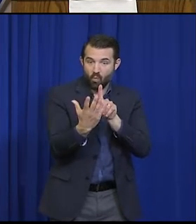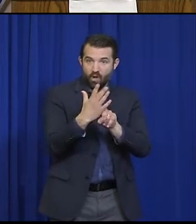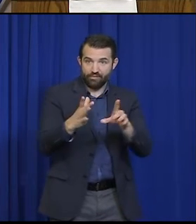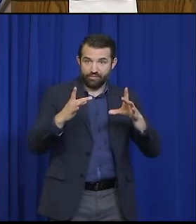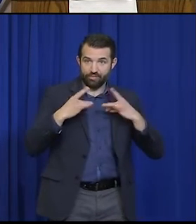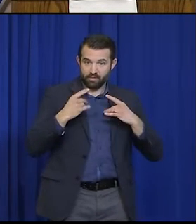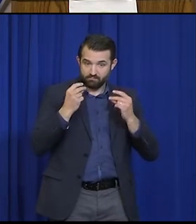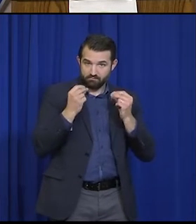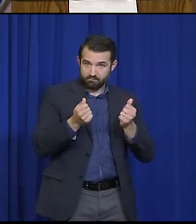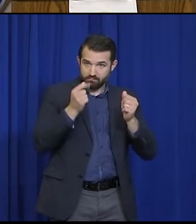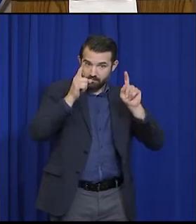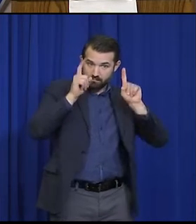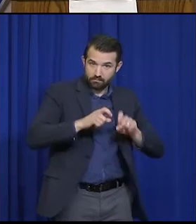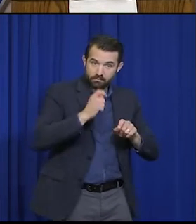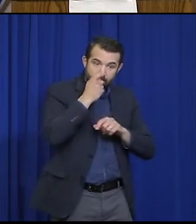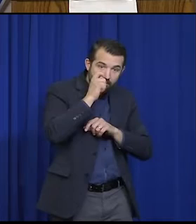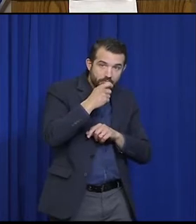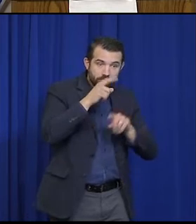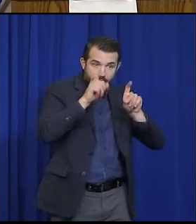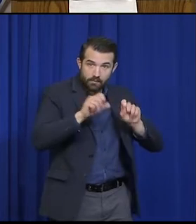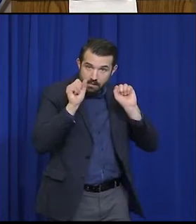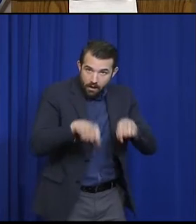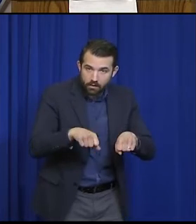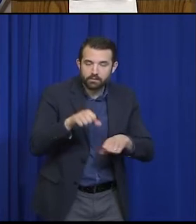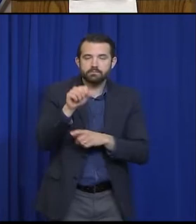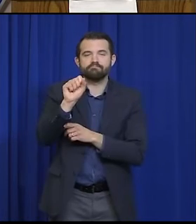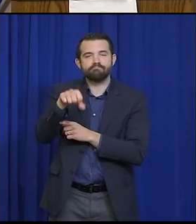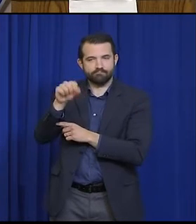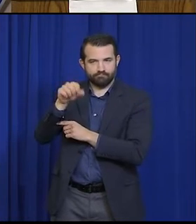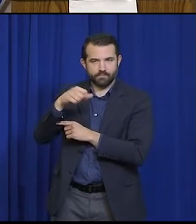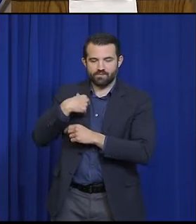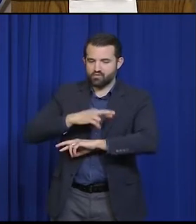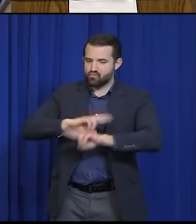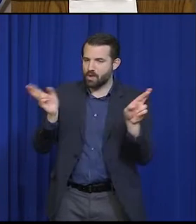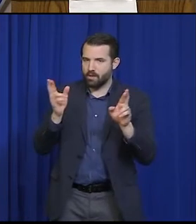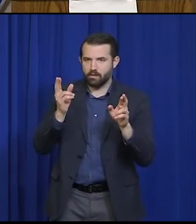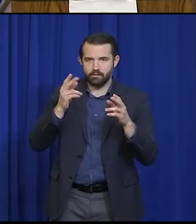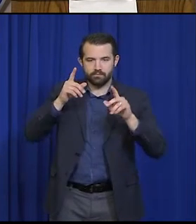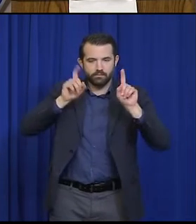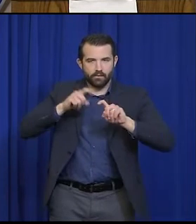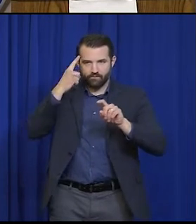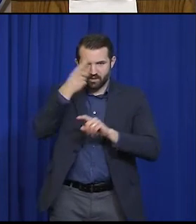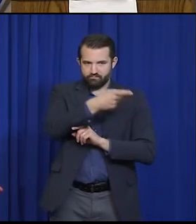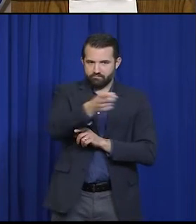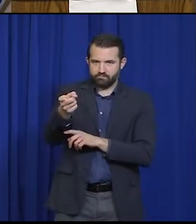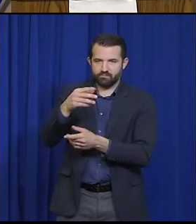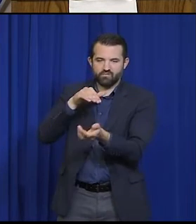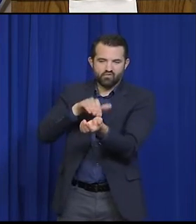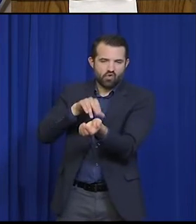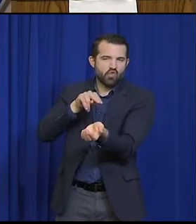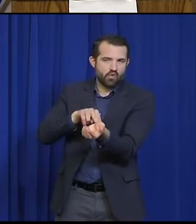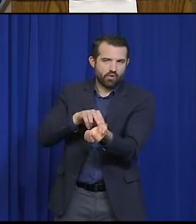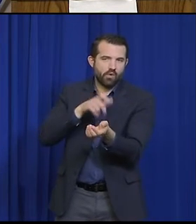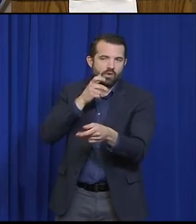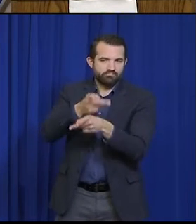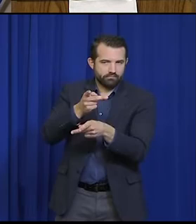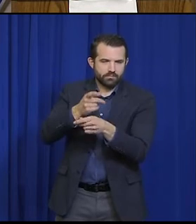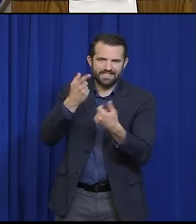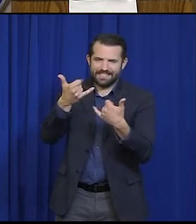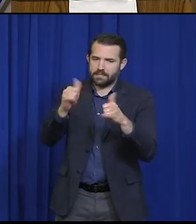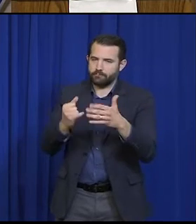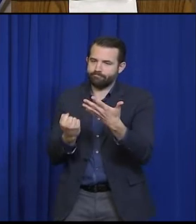providers remain in our top tier for testing and can get results returned to them quickly. All of these three measures